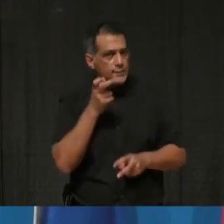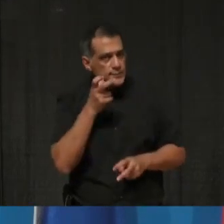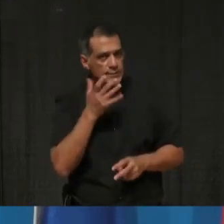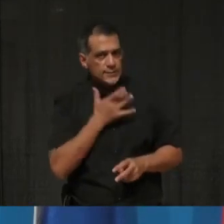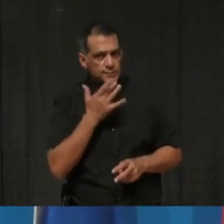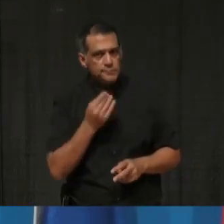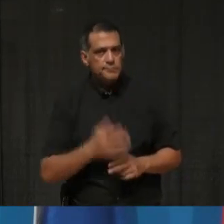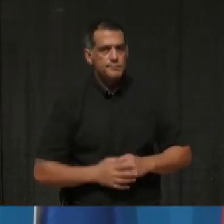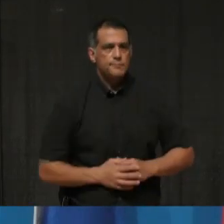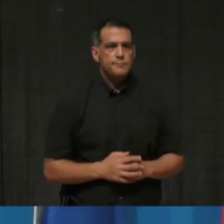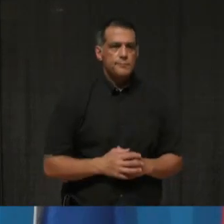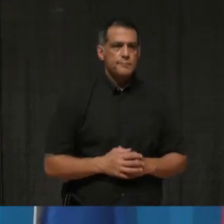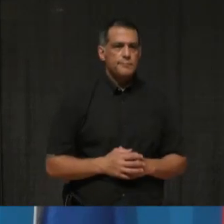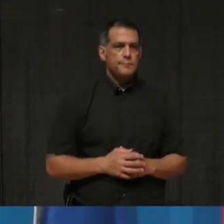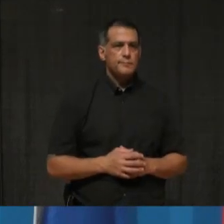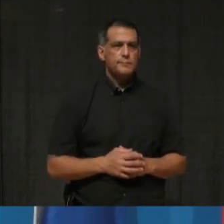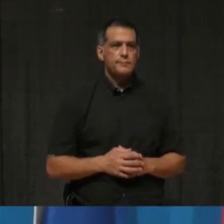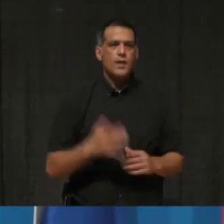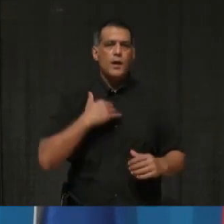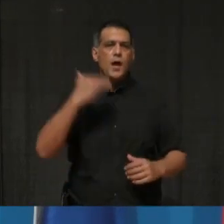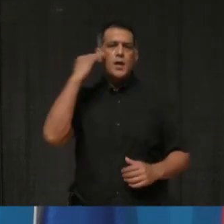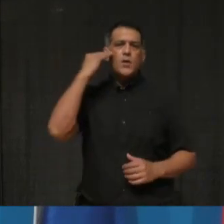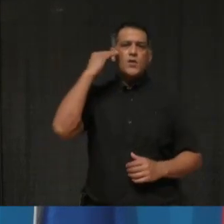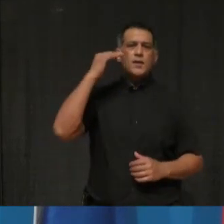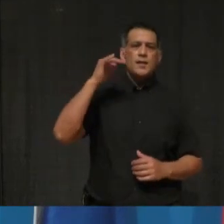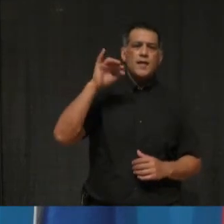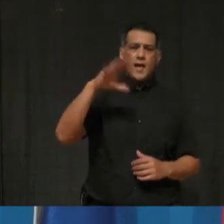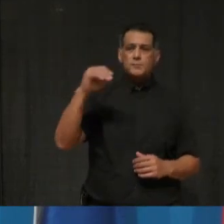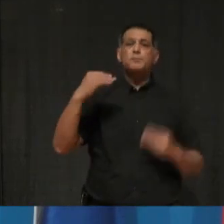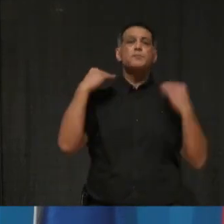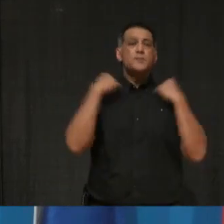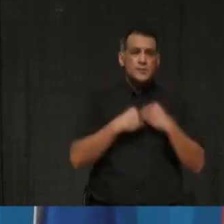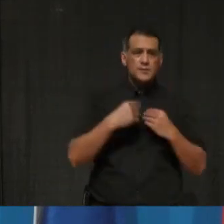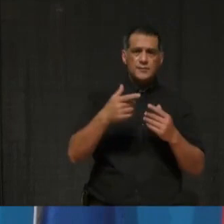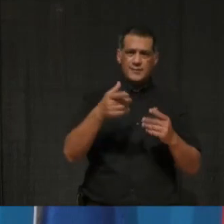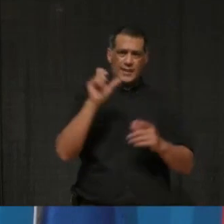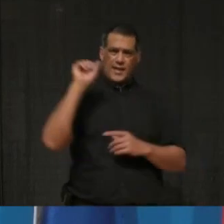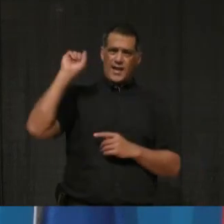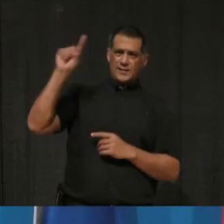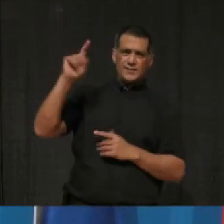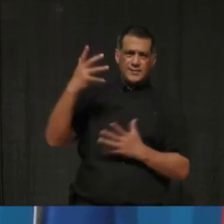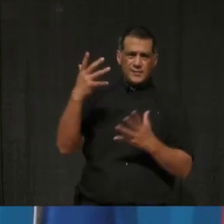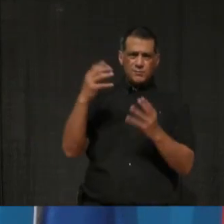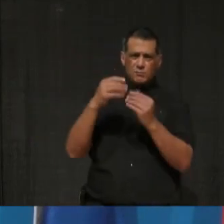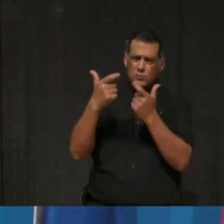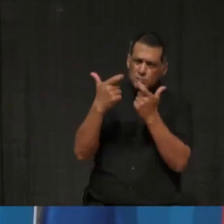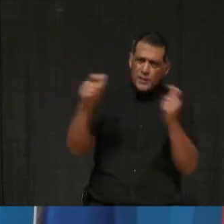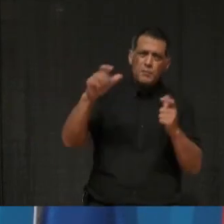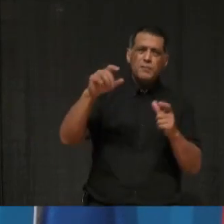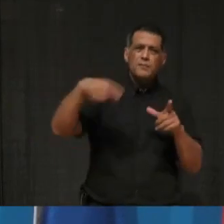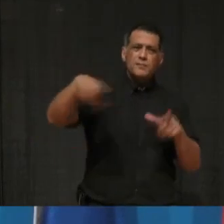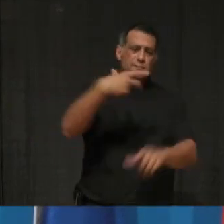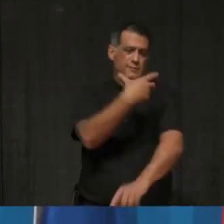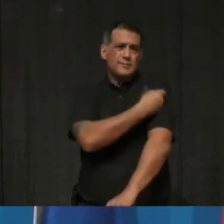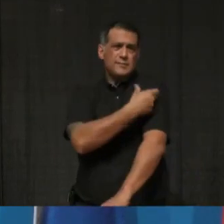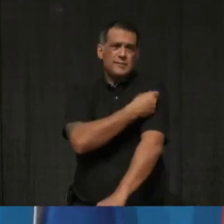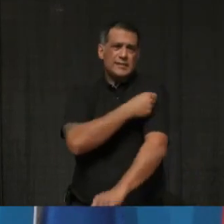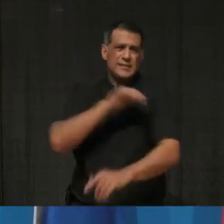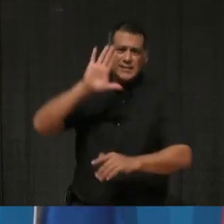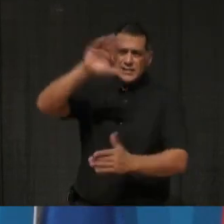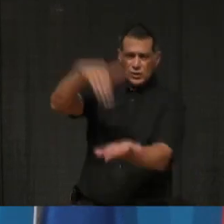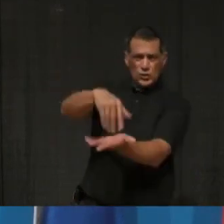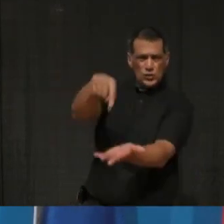for, uh, mass vaccination centers here in Pitt. Uh, first of all, any response? And if you also can